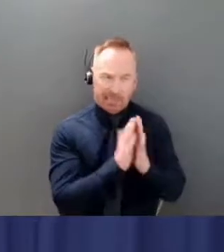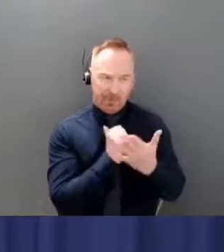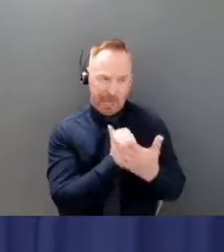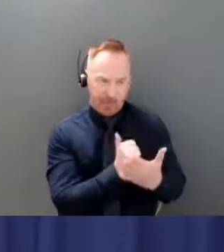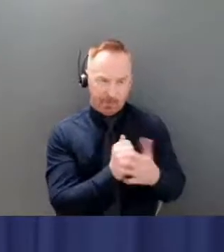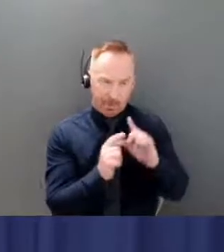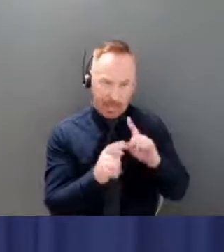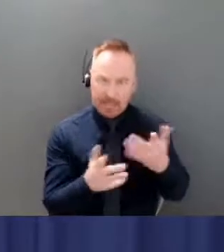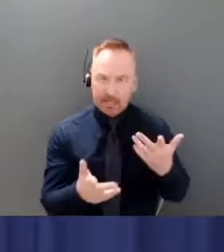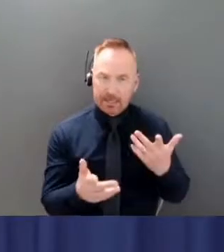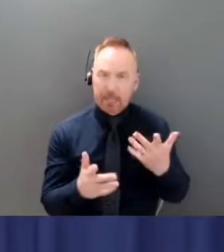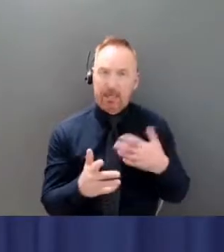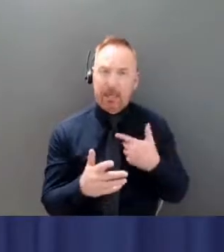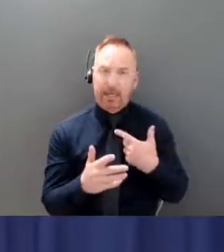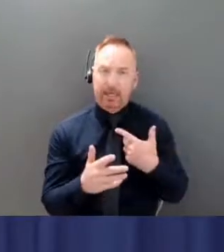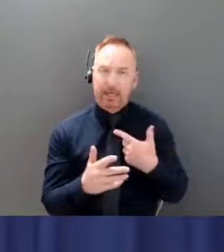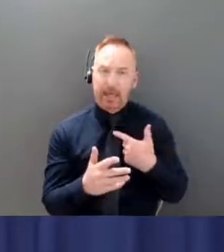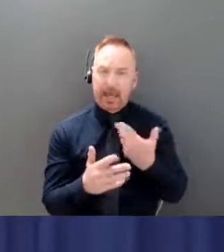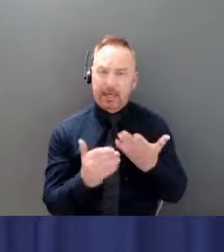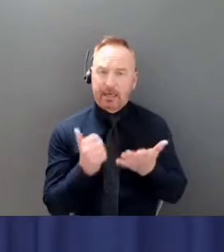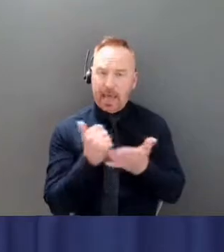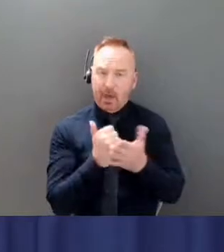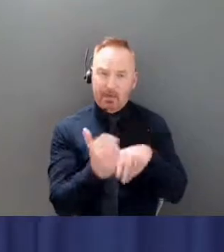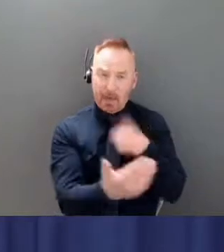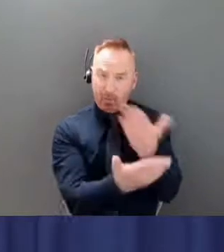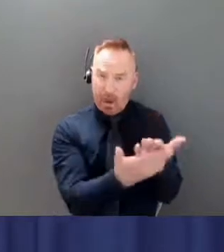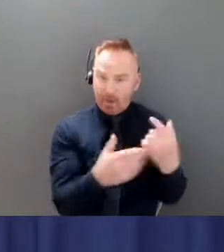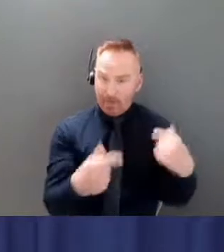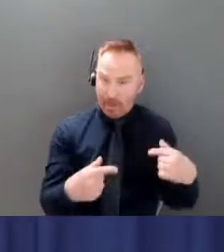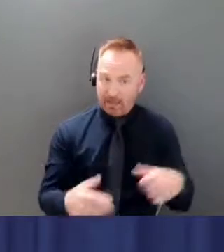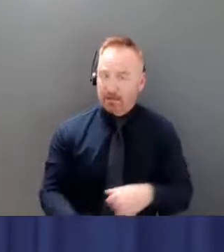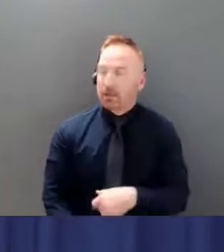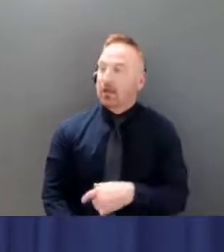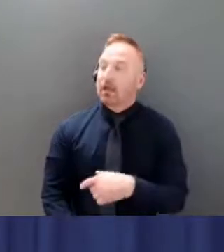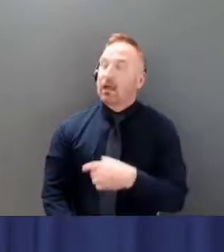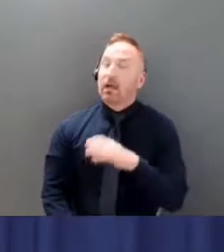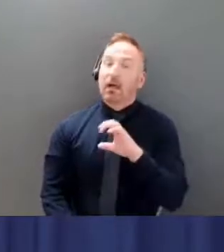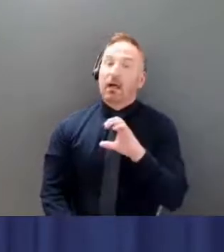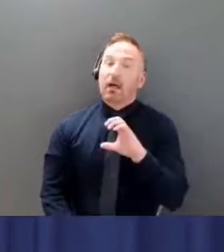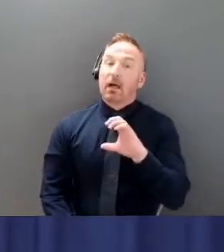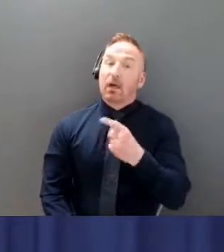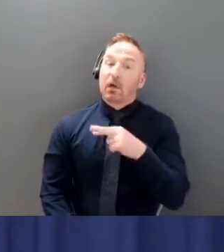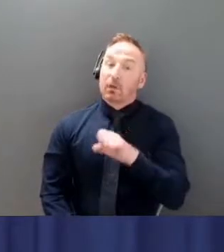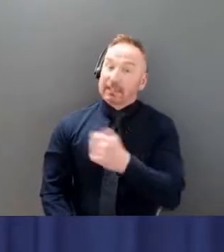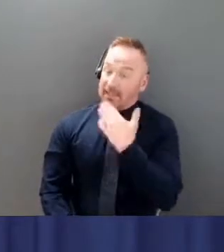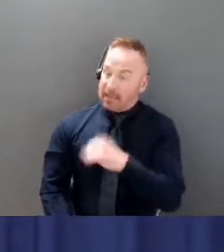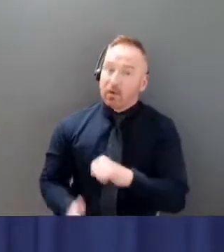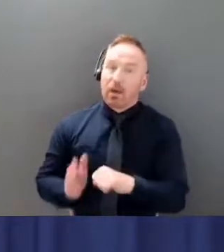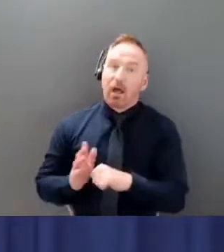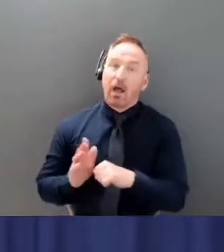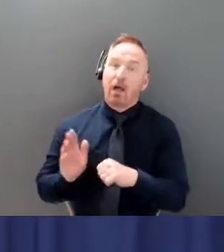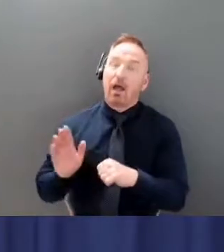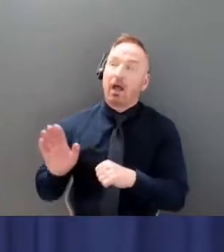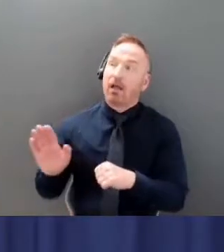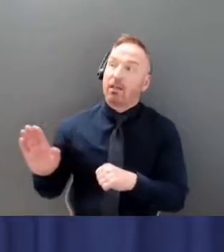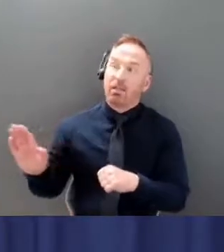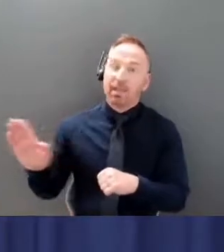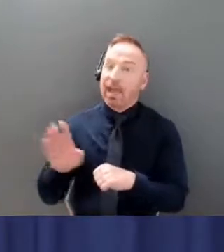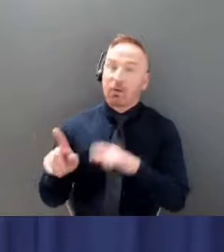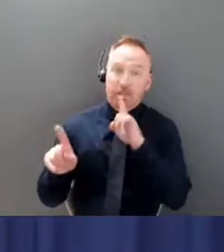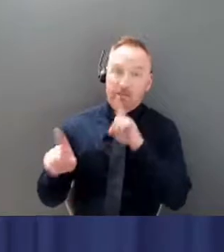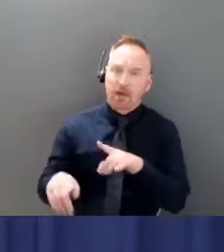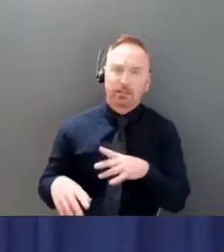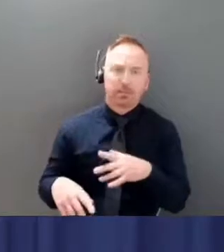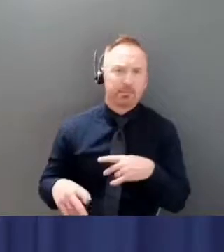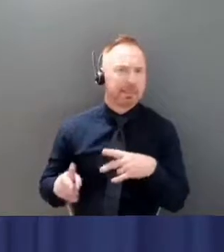Thanks, Chris, for that question. The response has been extremely positive. We have been, actually, the